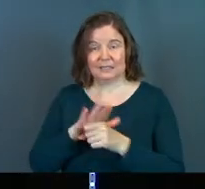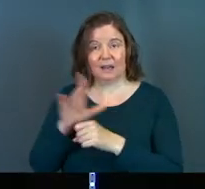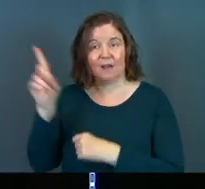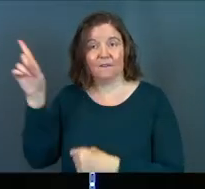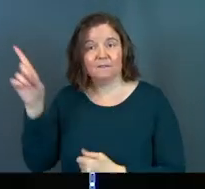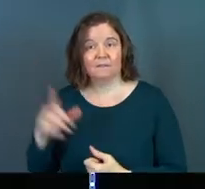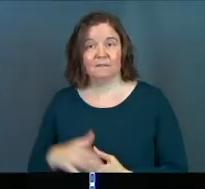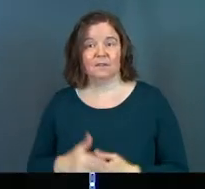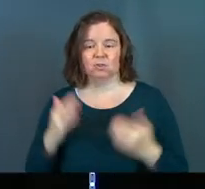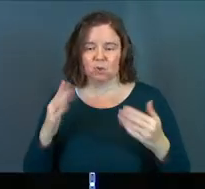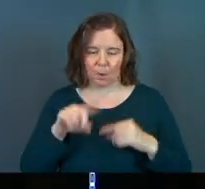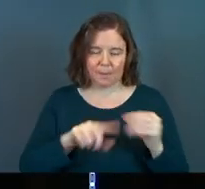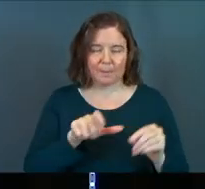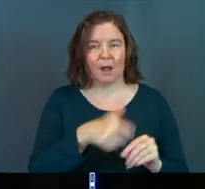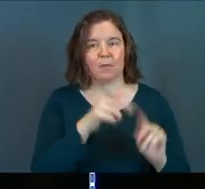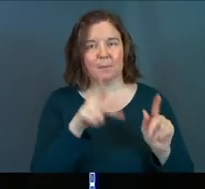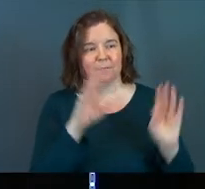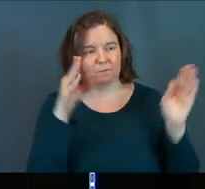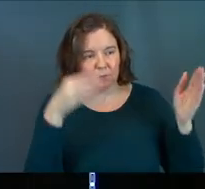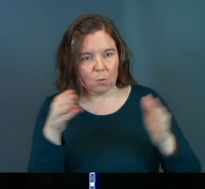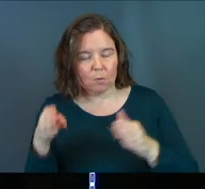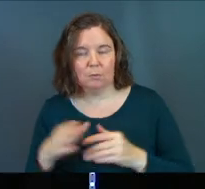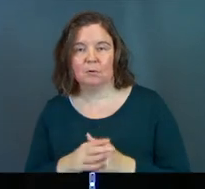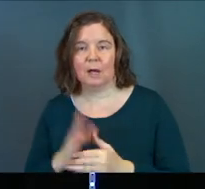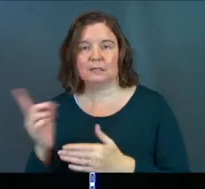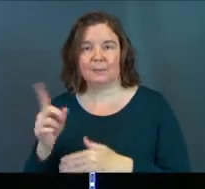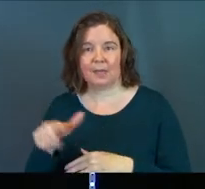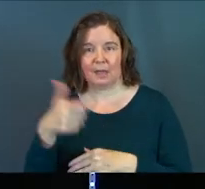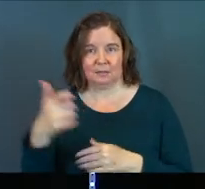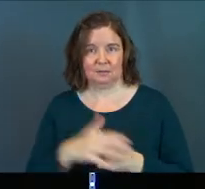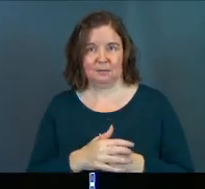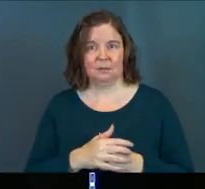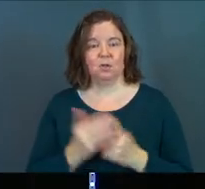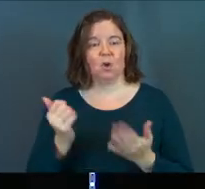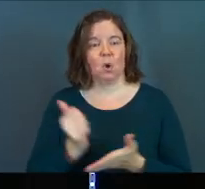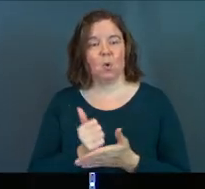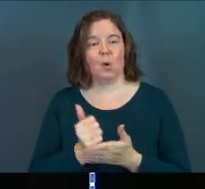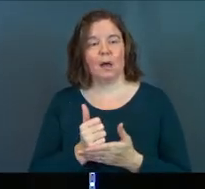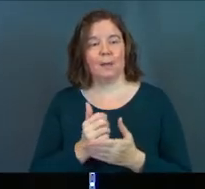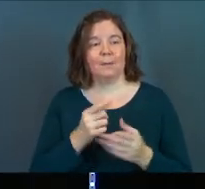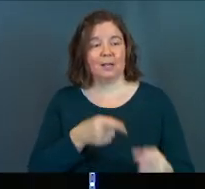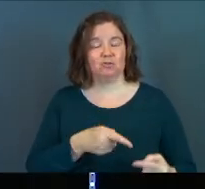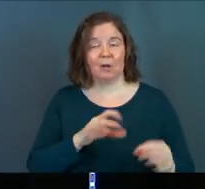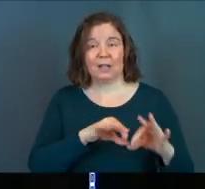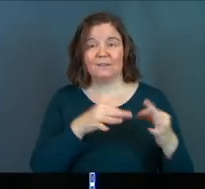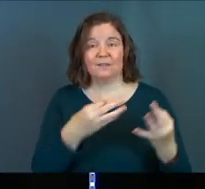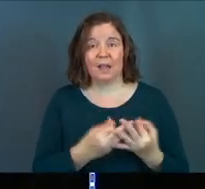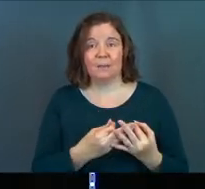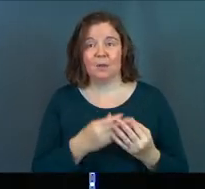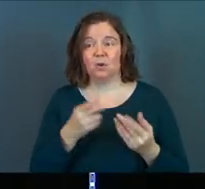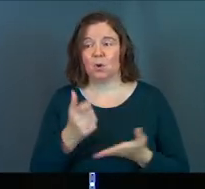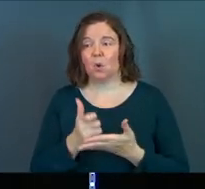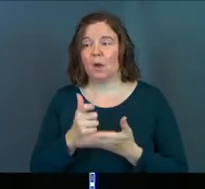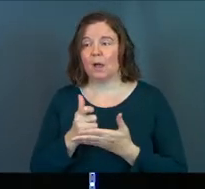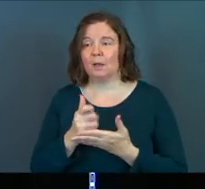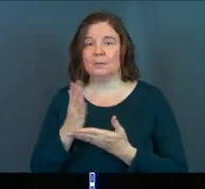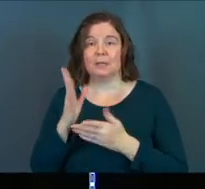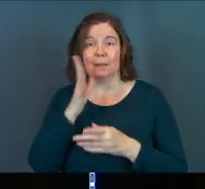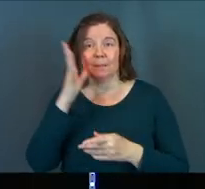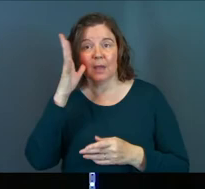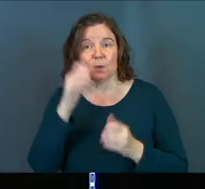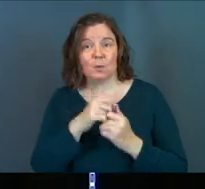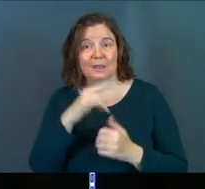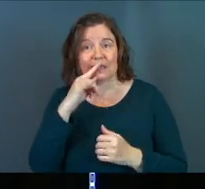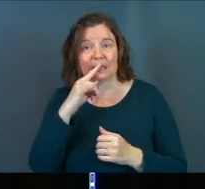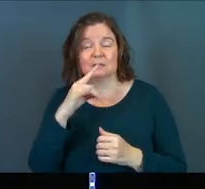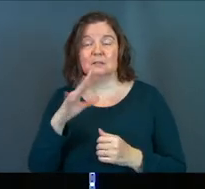enough. So go be about somebody else. Go be about something else. Go, go help a struggling family. Go help some parents